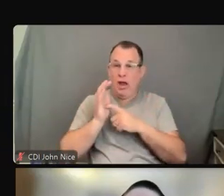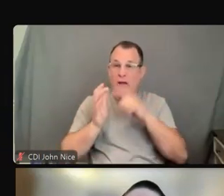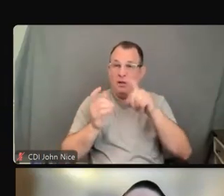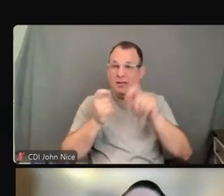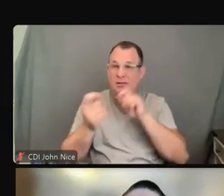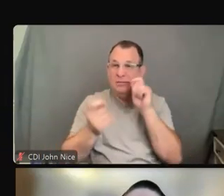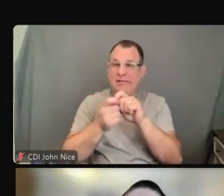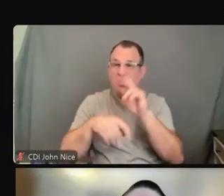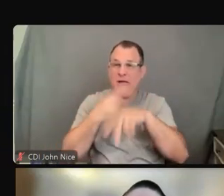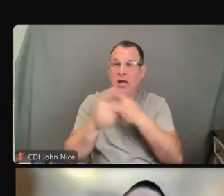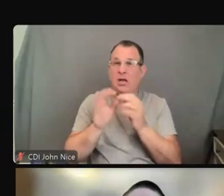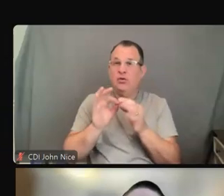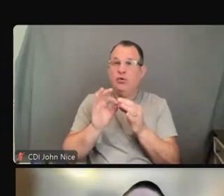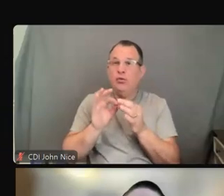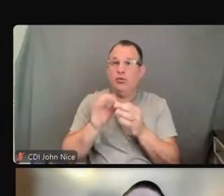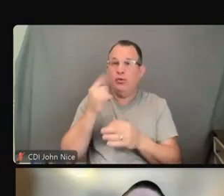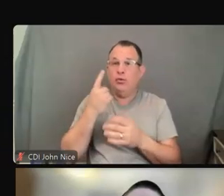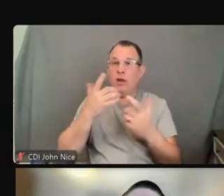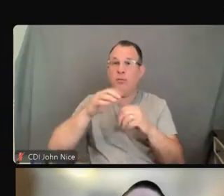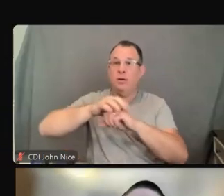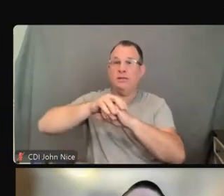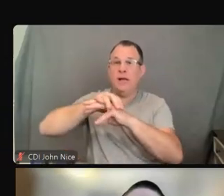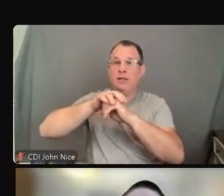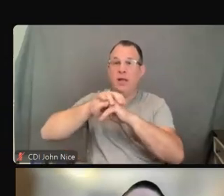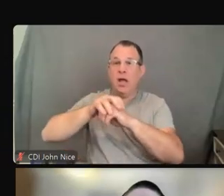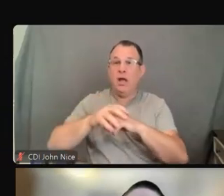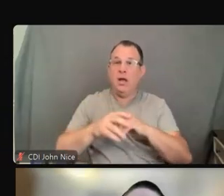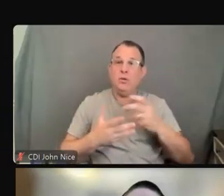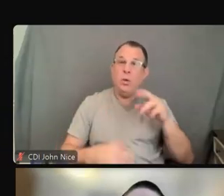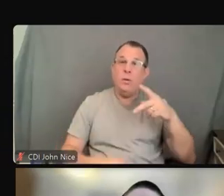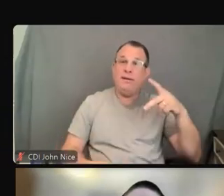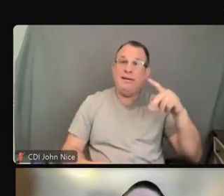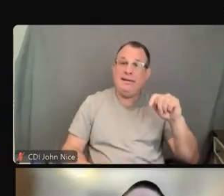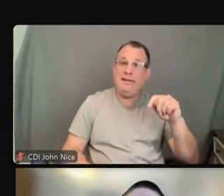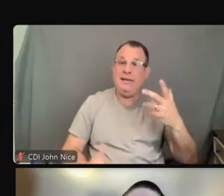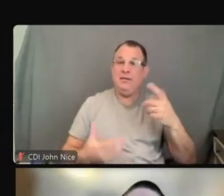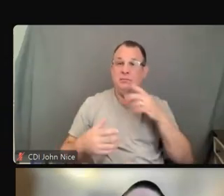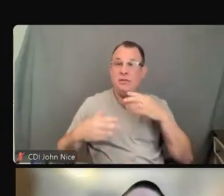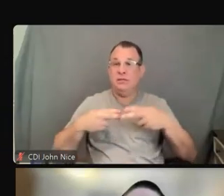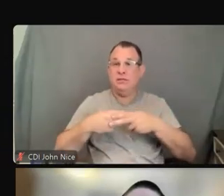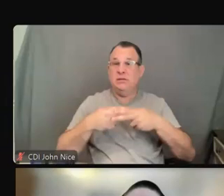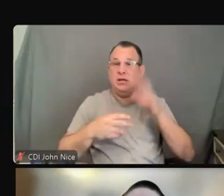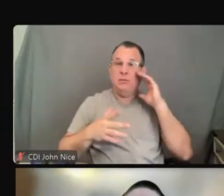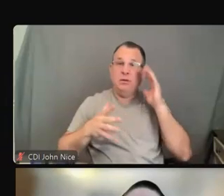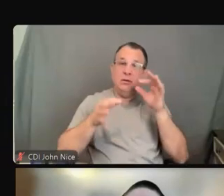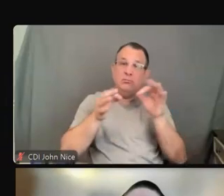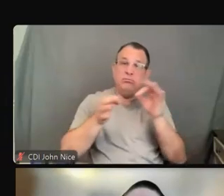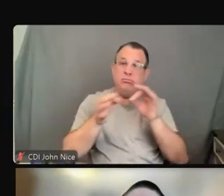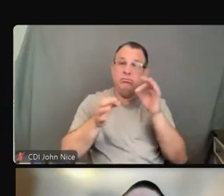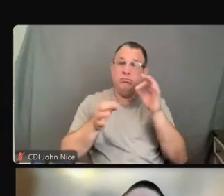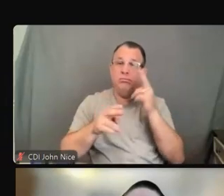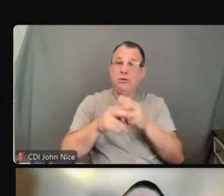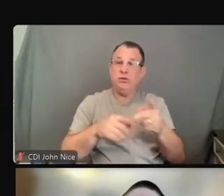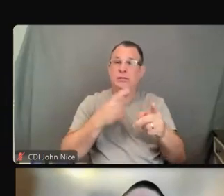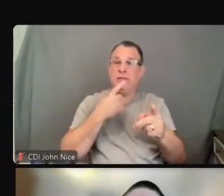A final note on this slide I just wanted to mention is that covered entities may require reasonable advance